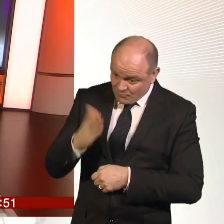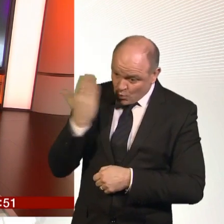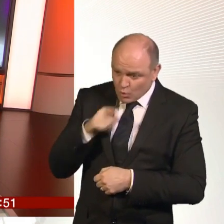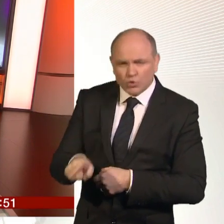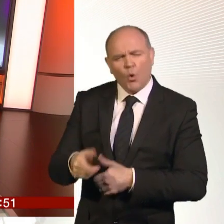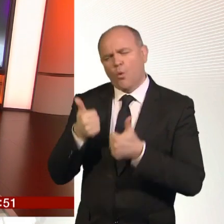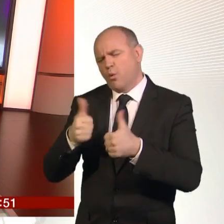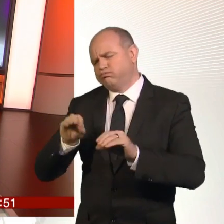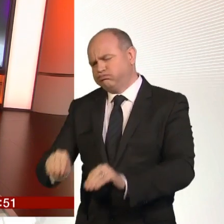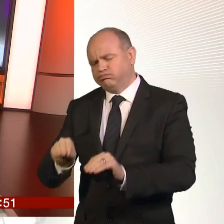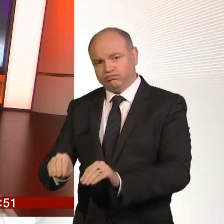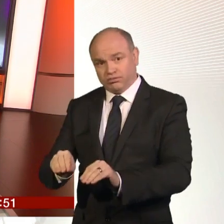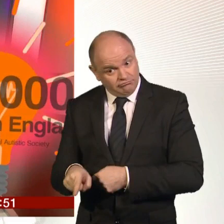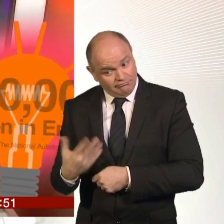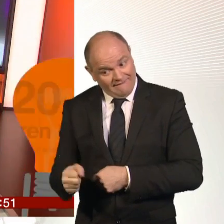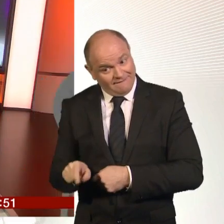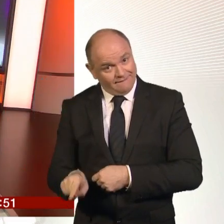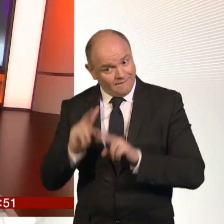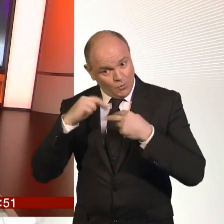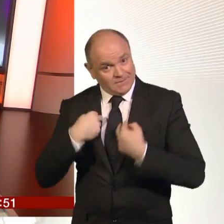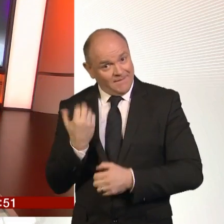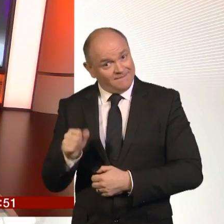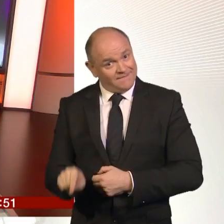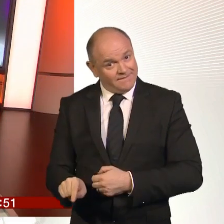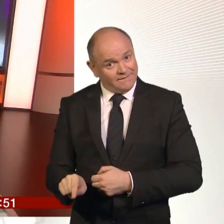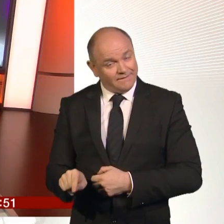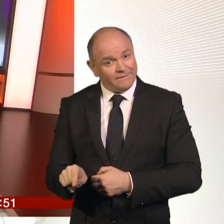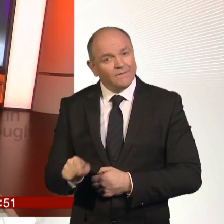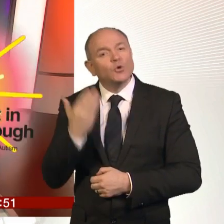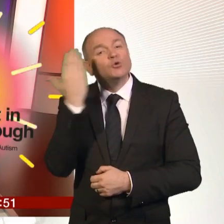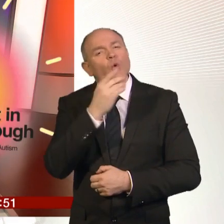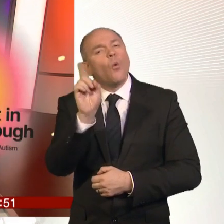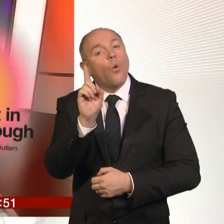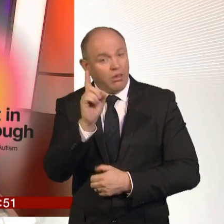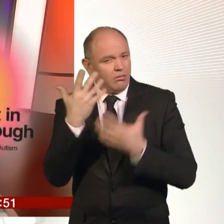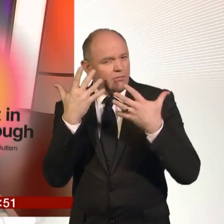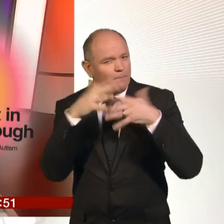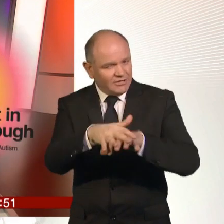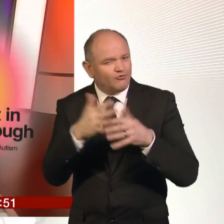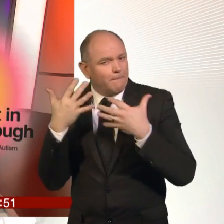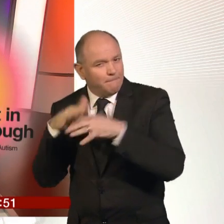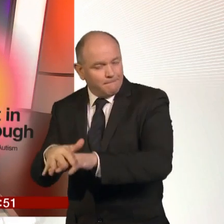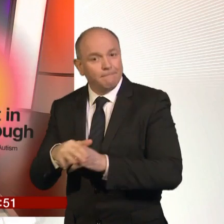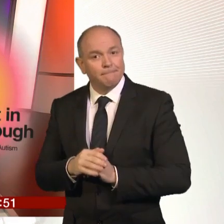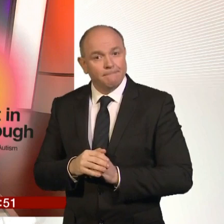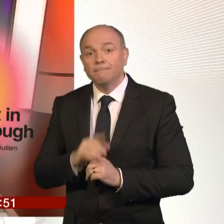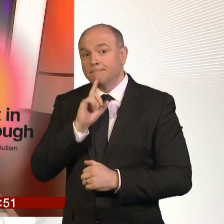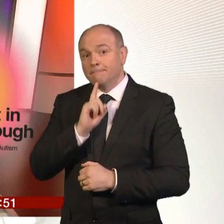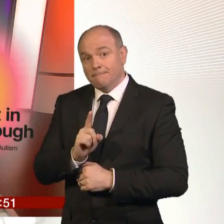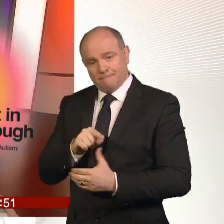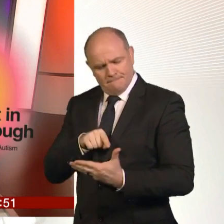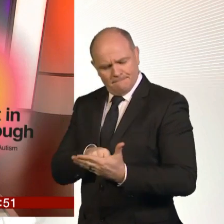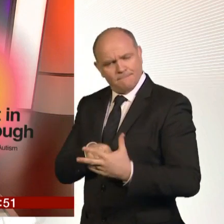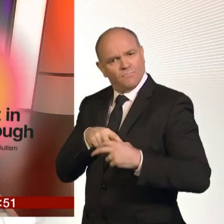educational needs that isn't always the case. Yet many are being failed by the education system. A new report by a group of MPs found